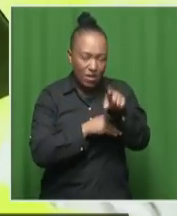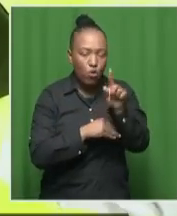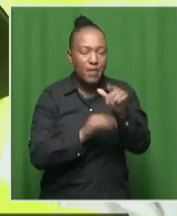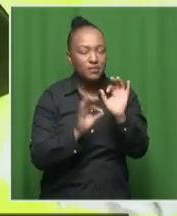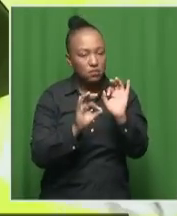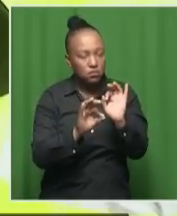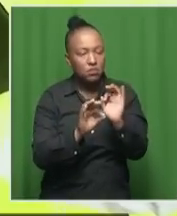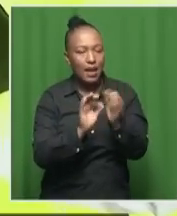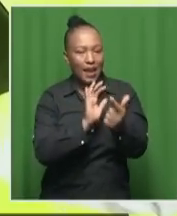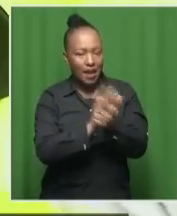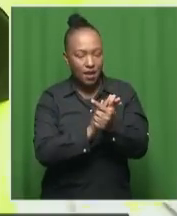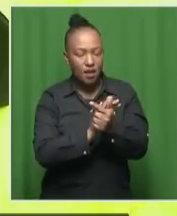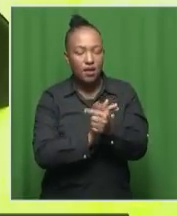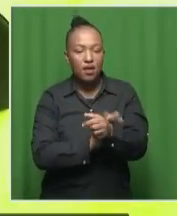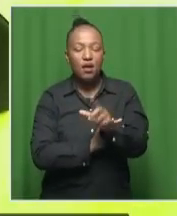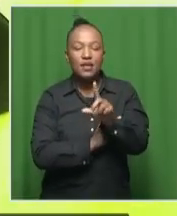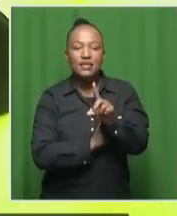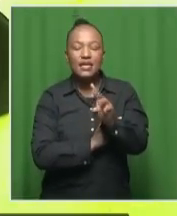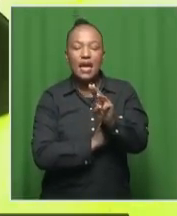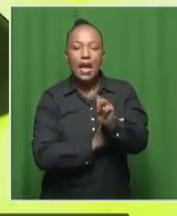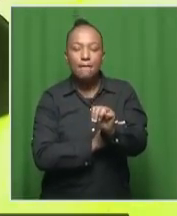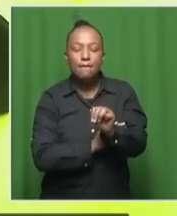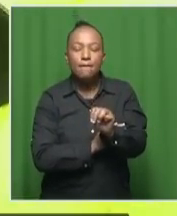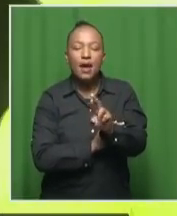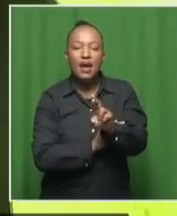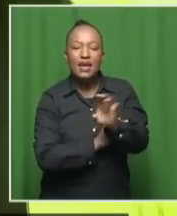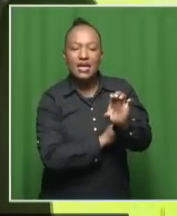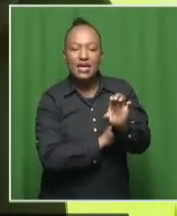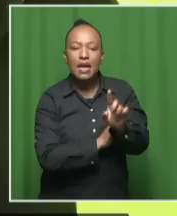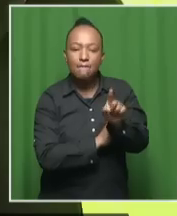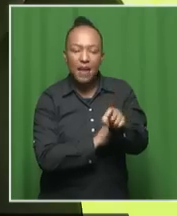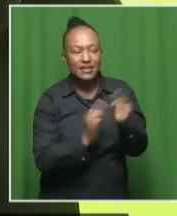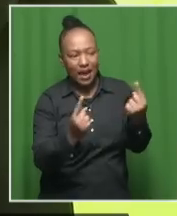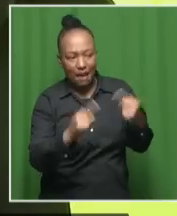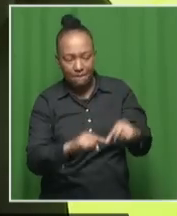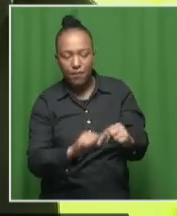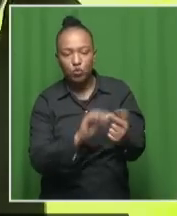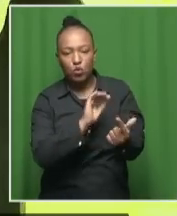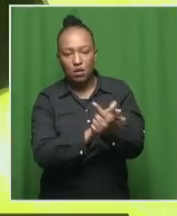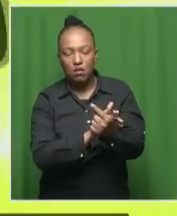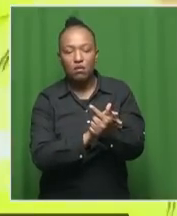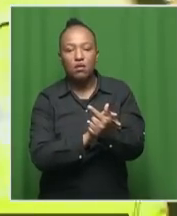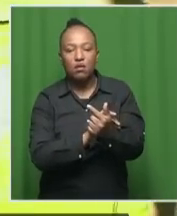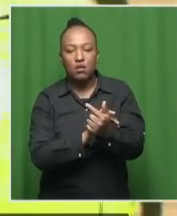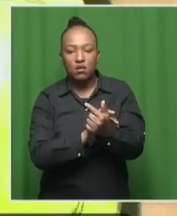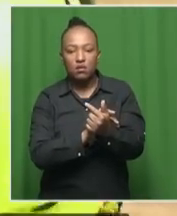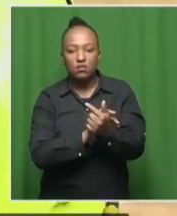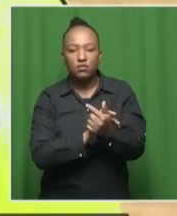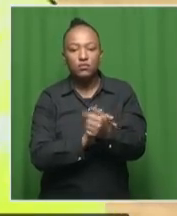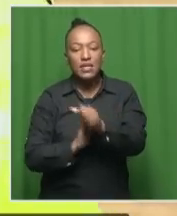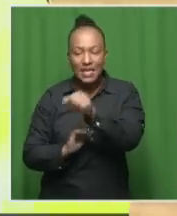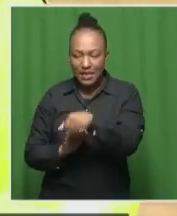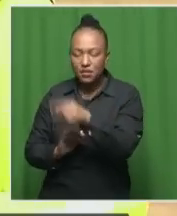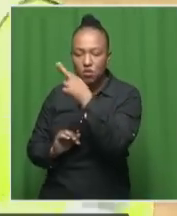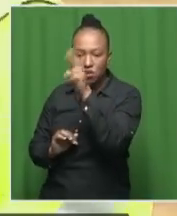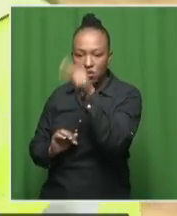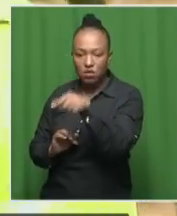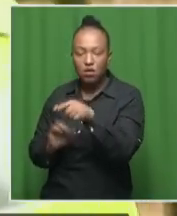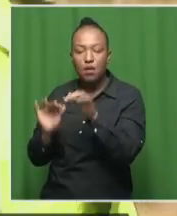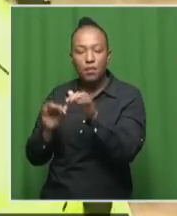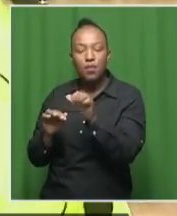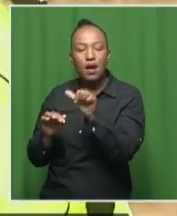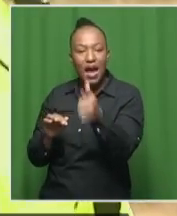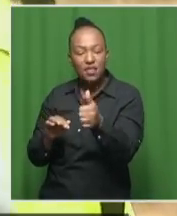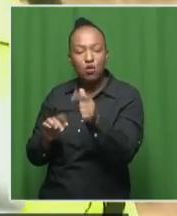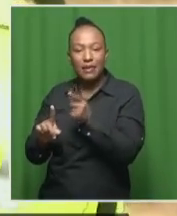one of the things that we said DME must actually come into part as well. There are others who also need to be